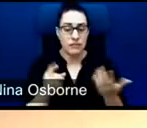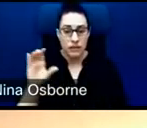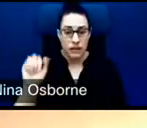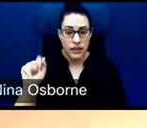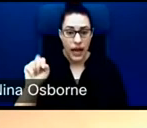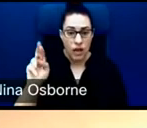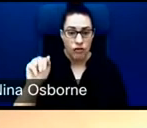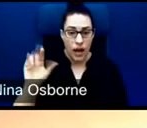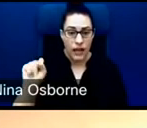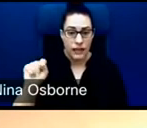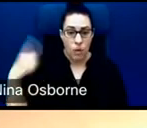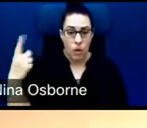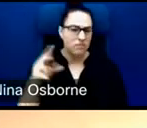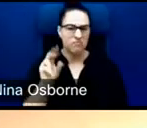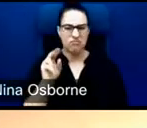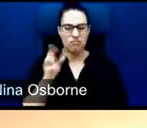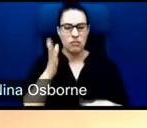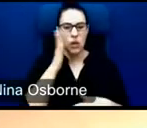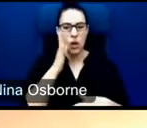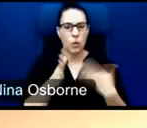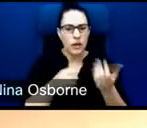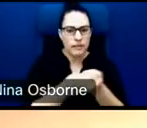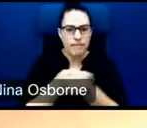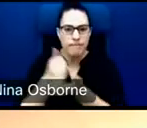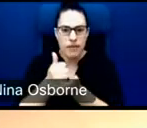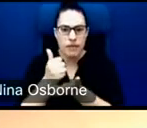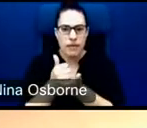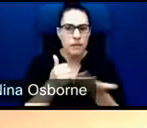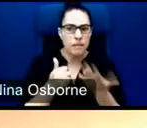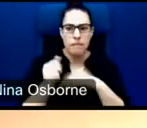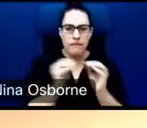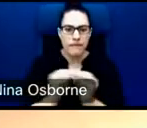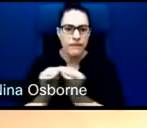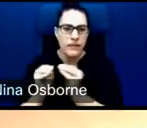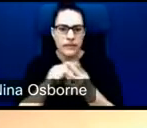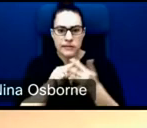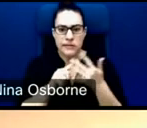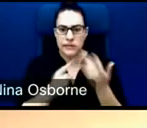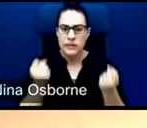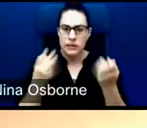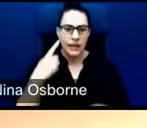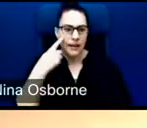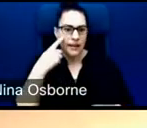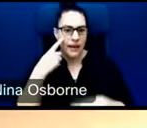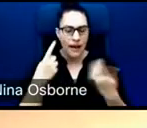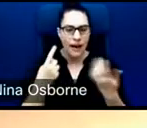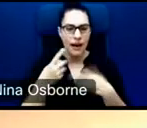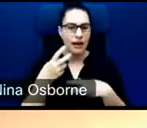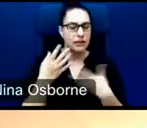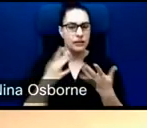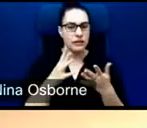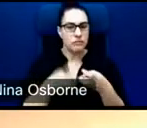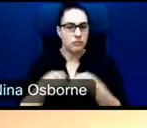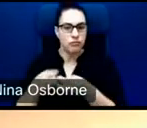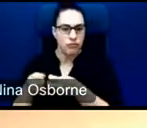visibility impairments, and needs well beyond just cataracts. And so addressing quite a broad set of needs in the